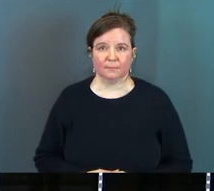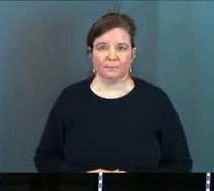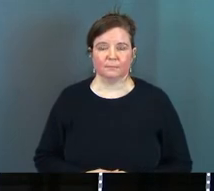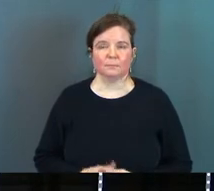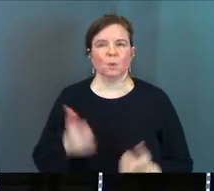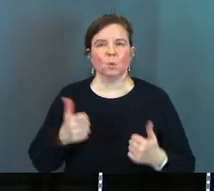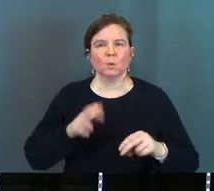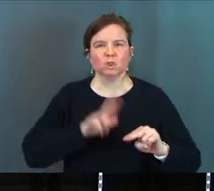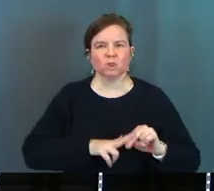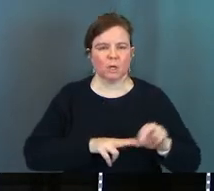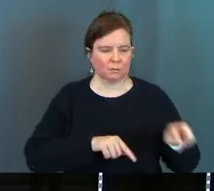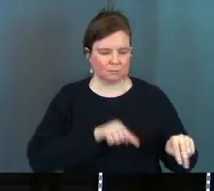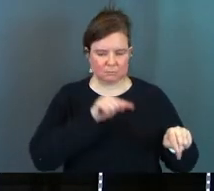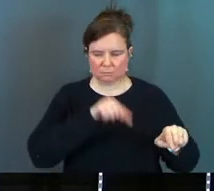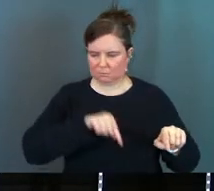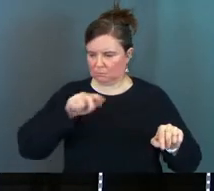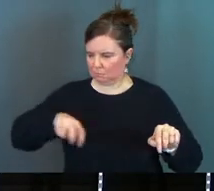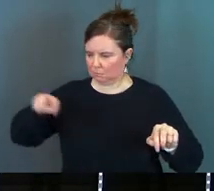what chair are you in